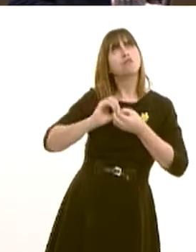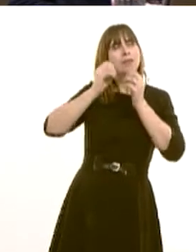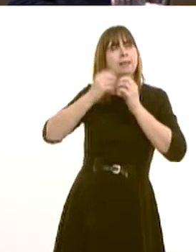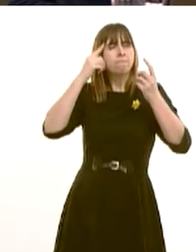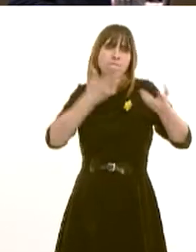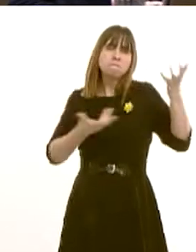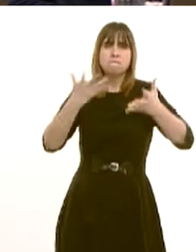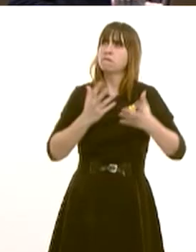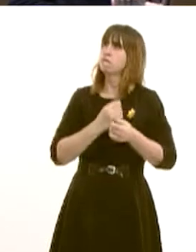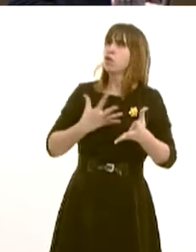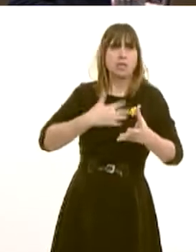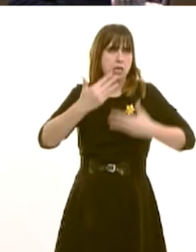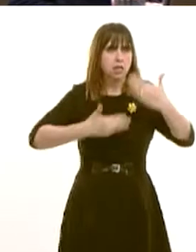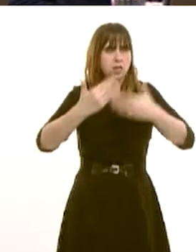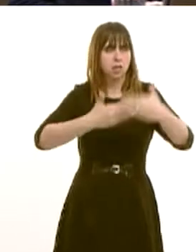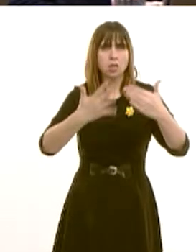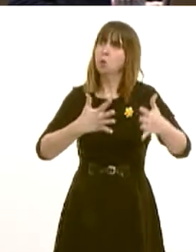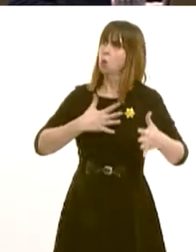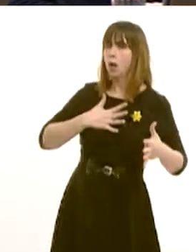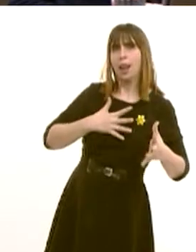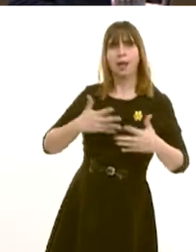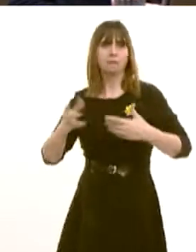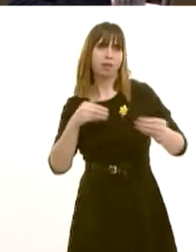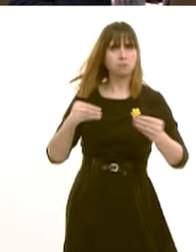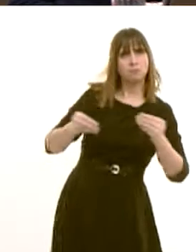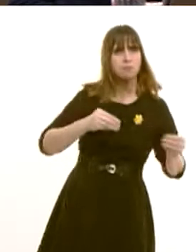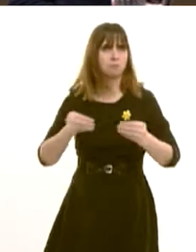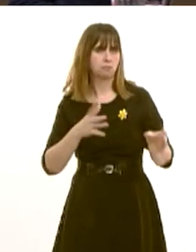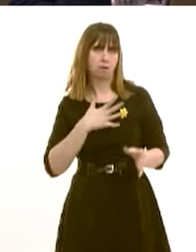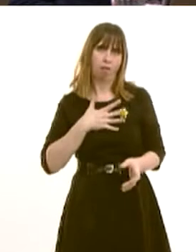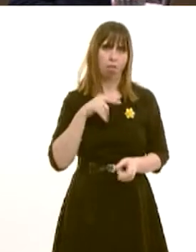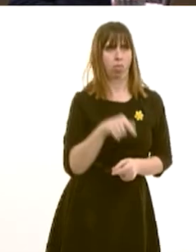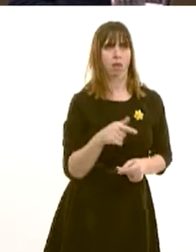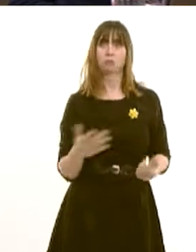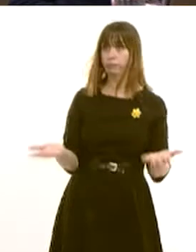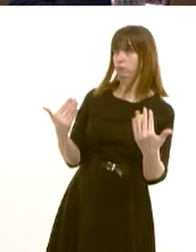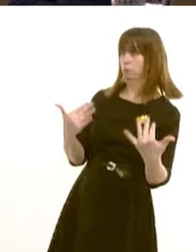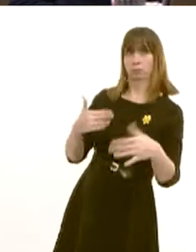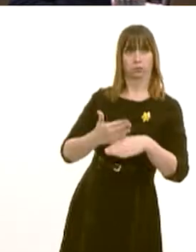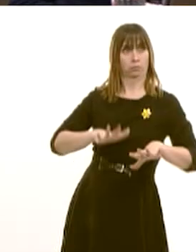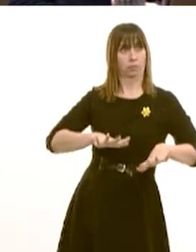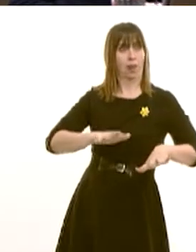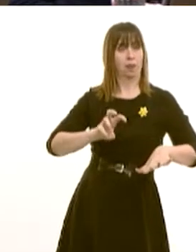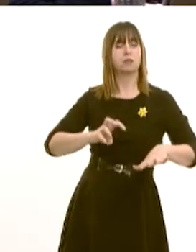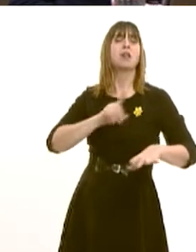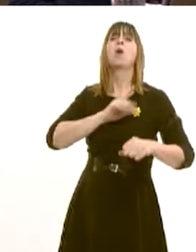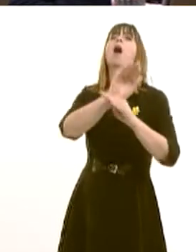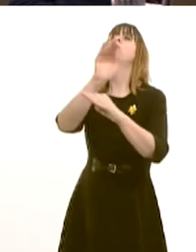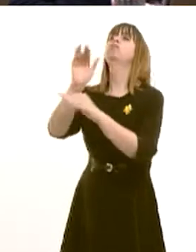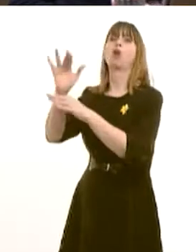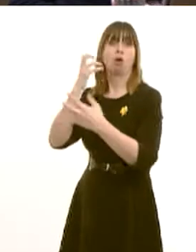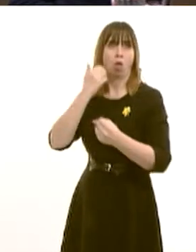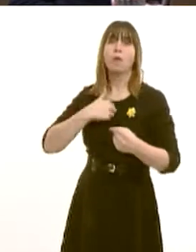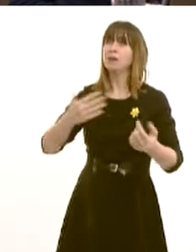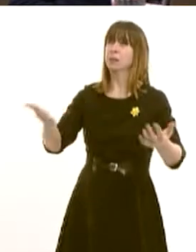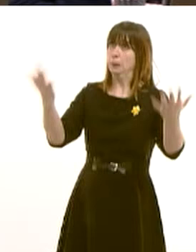want to see and those freedoms that they would want to use. We say, and we constantly look to recruit abroad, we say to doctors abroad in